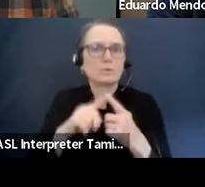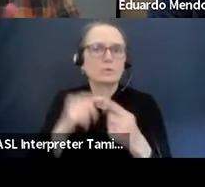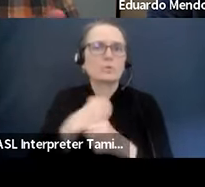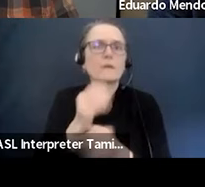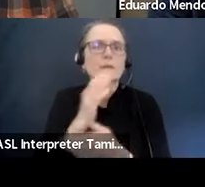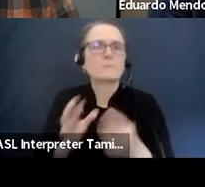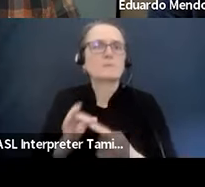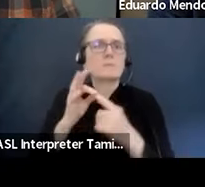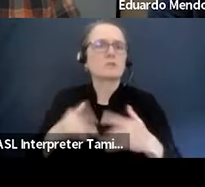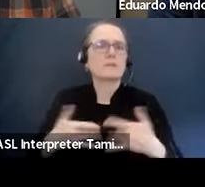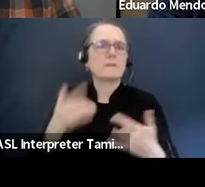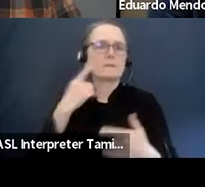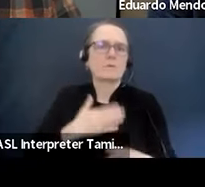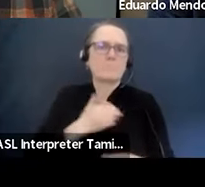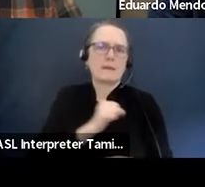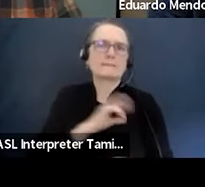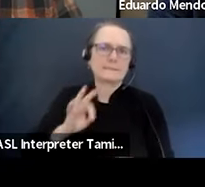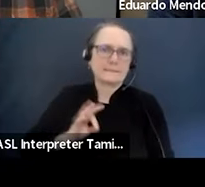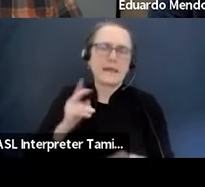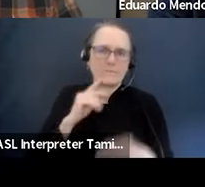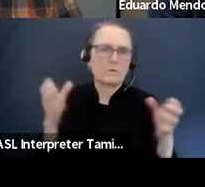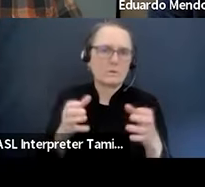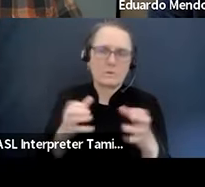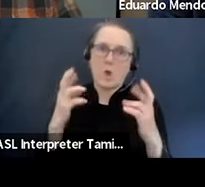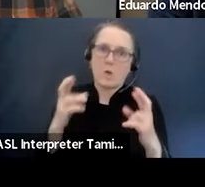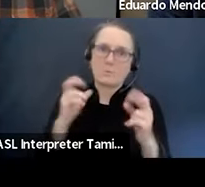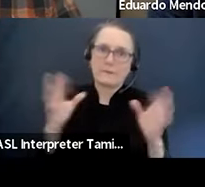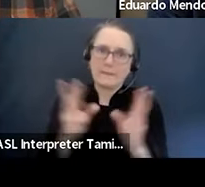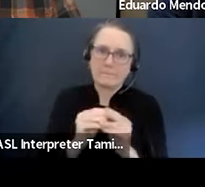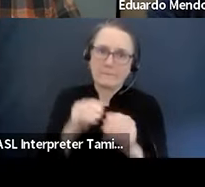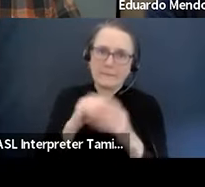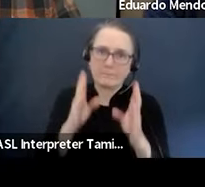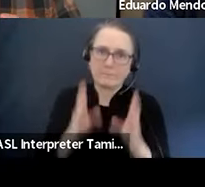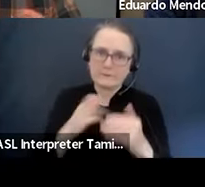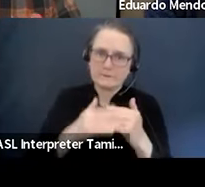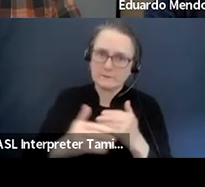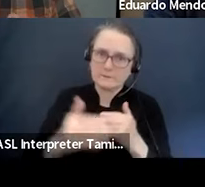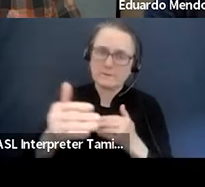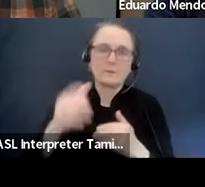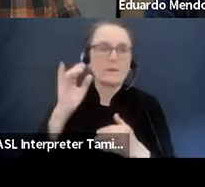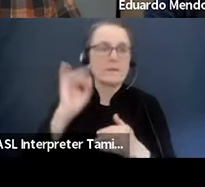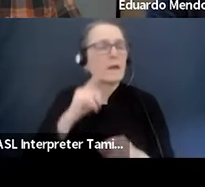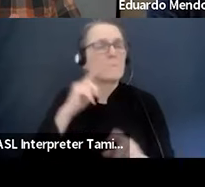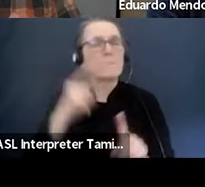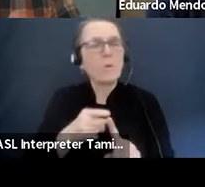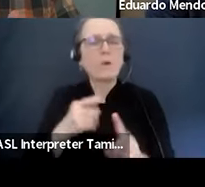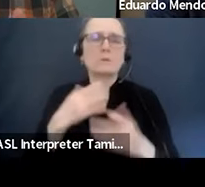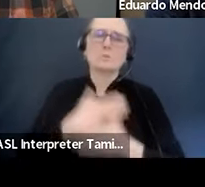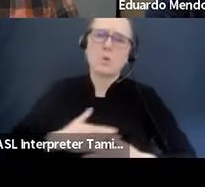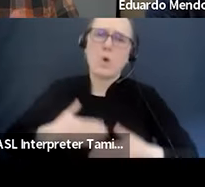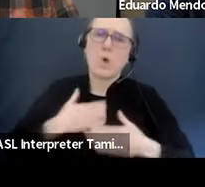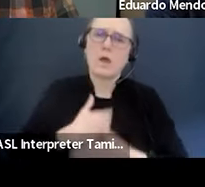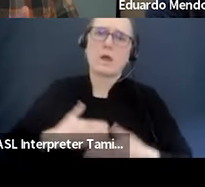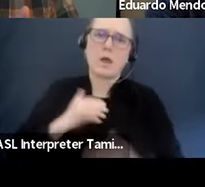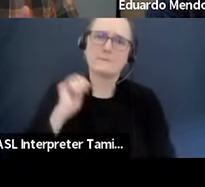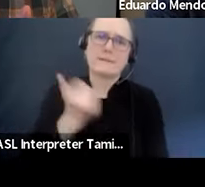we hopefully are going to be able to meet in person and just do some, let's have some fun time and start to